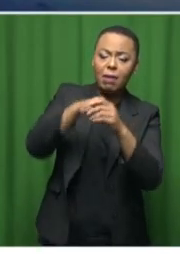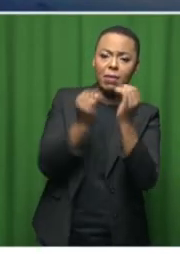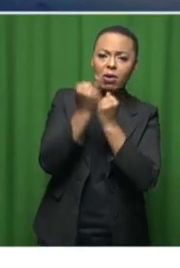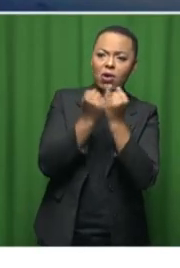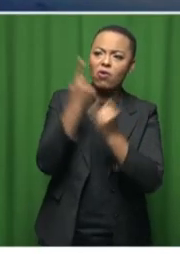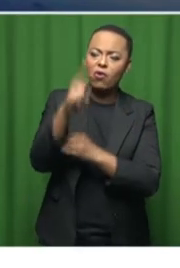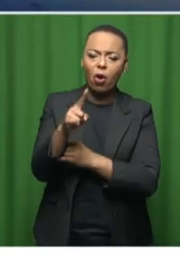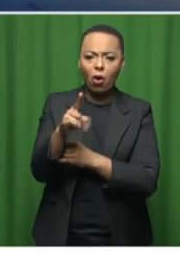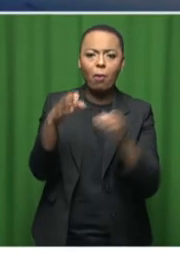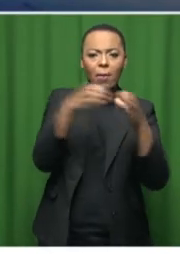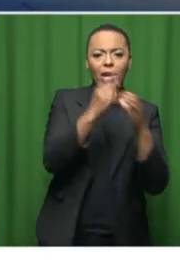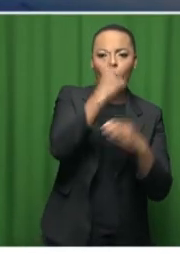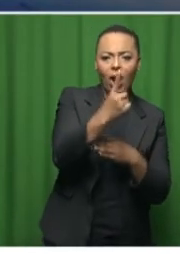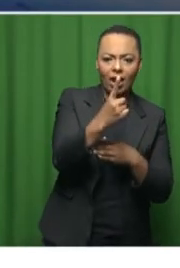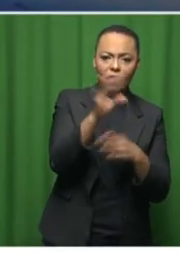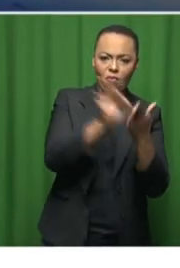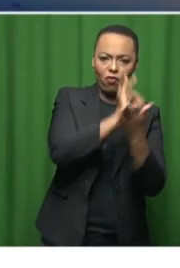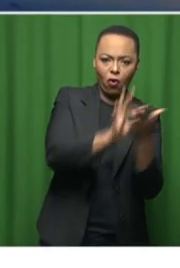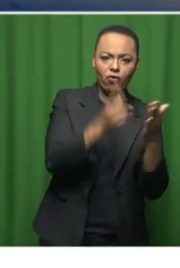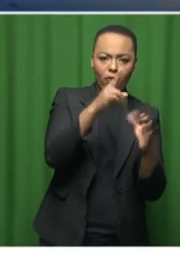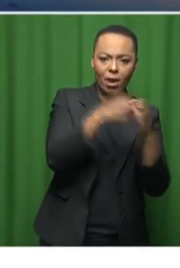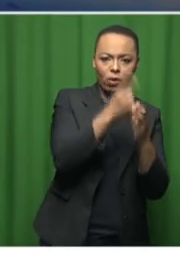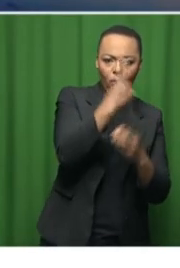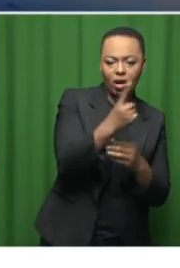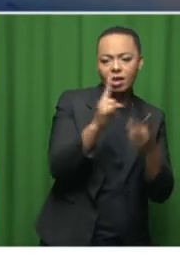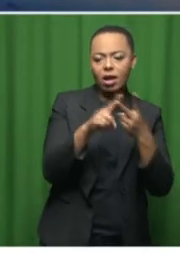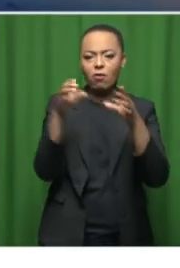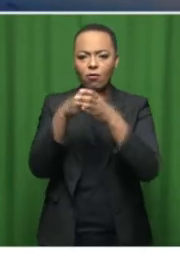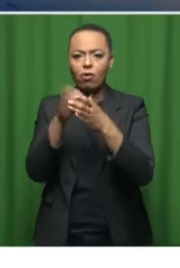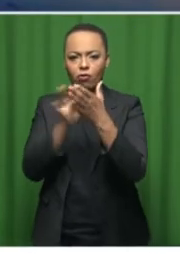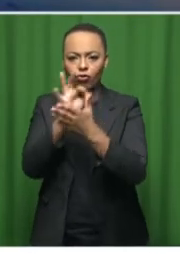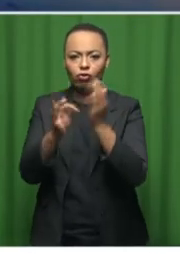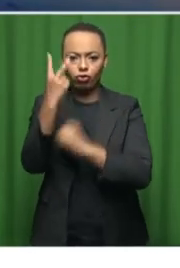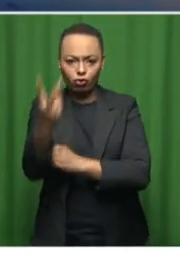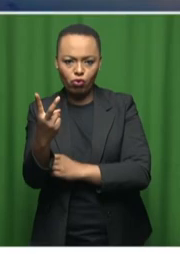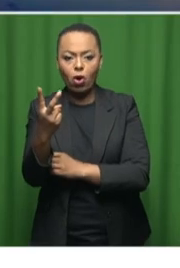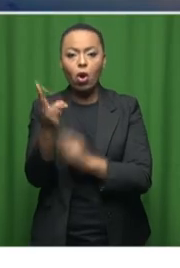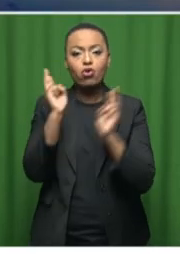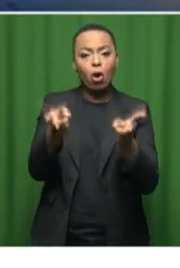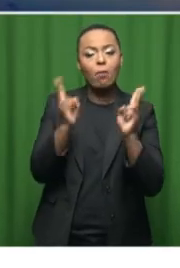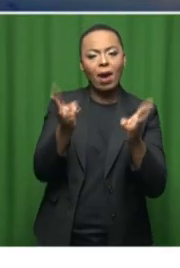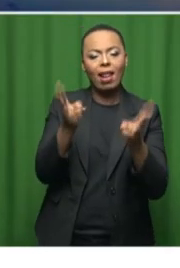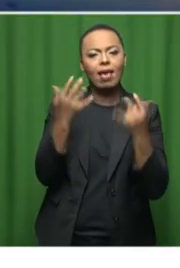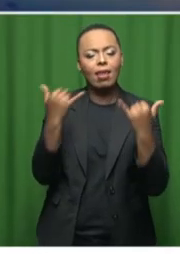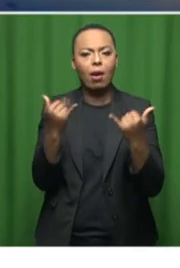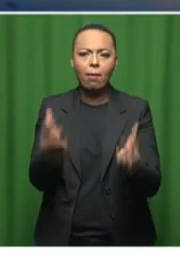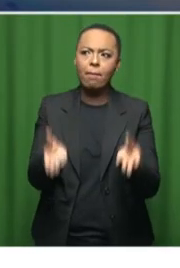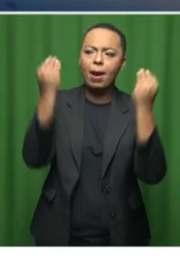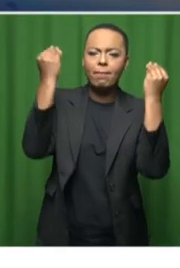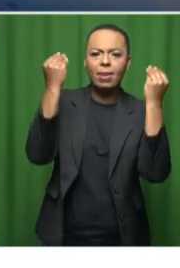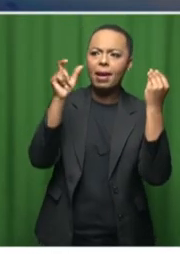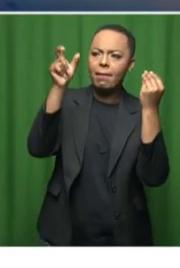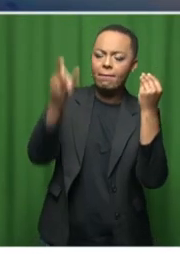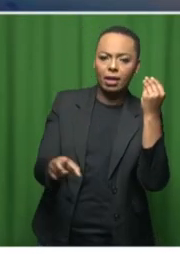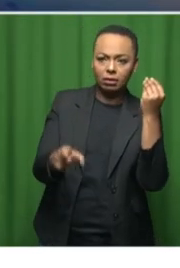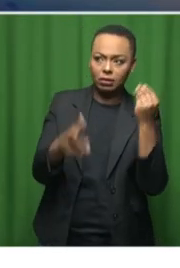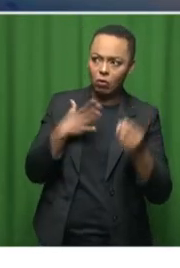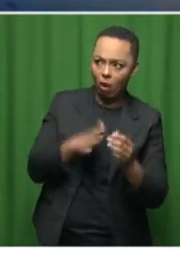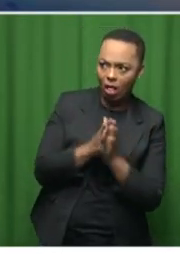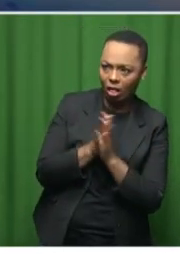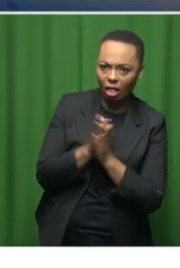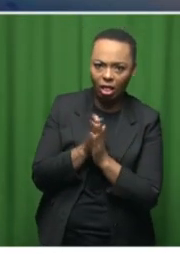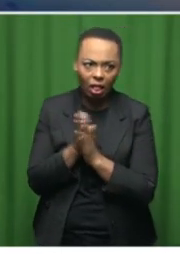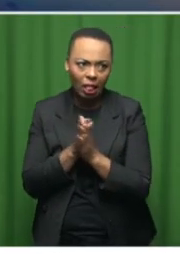instance, part one, you'll vote for part one, and vote for part two. Normally, you'll find that there is no one who attempts to